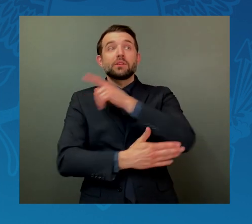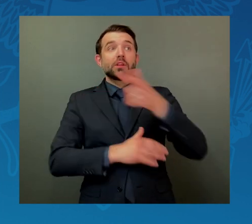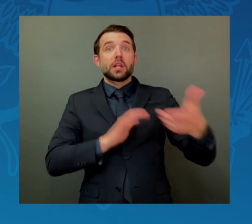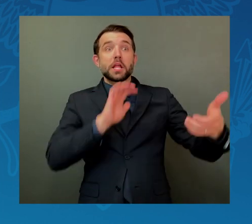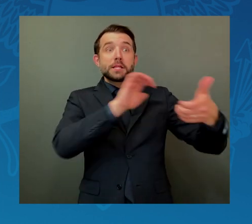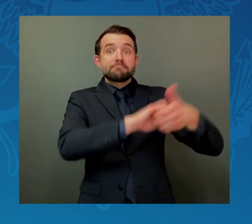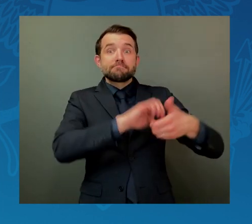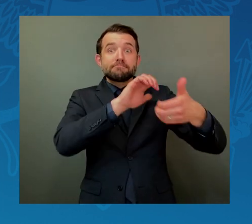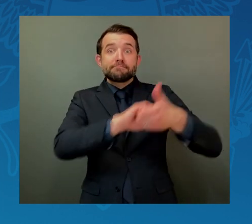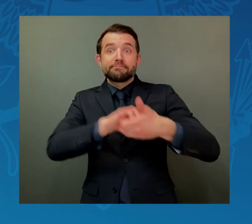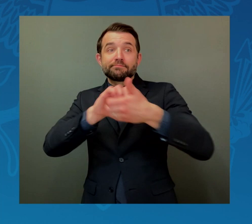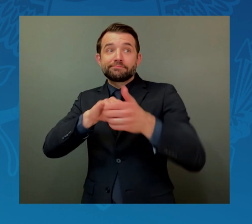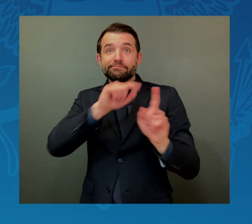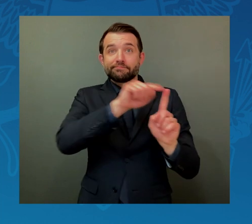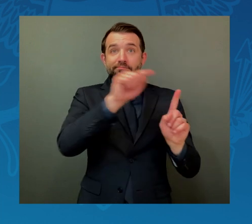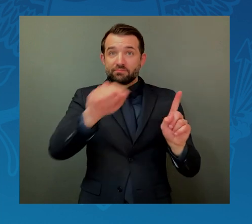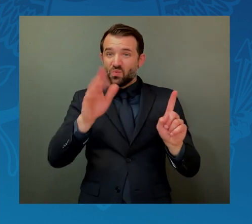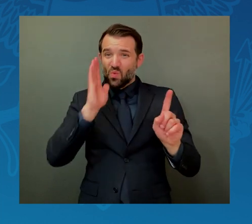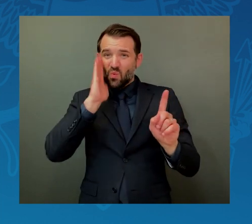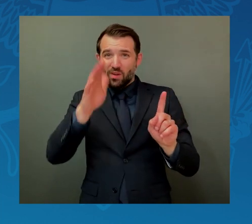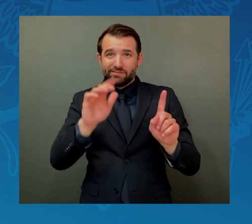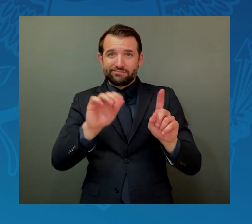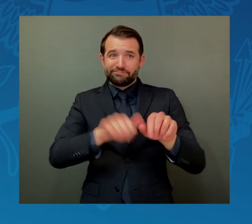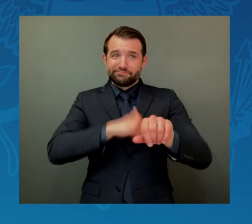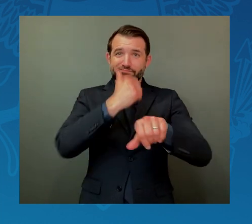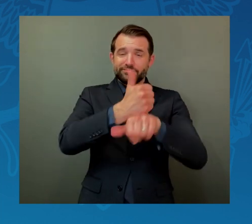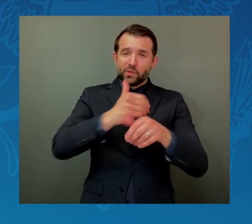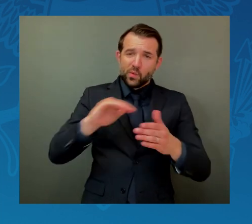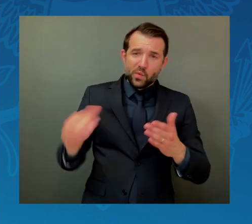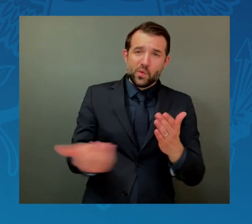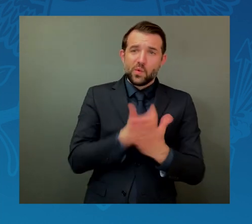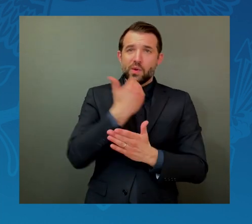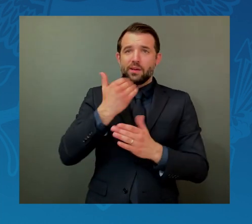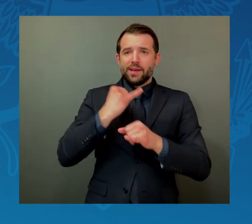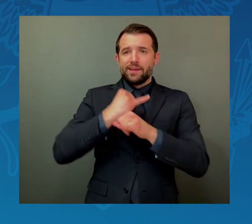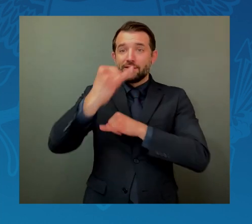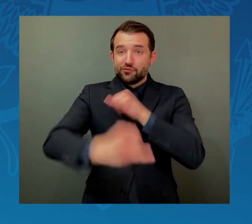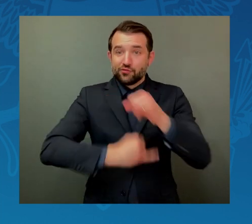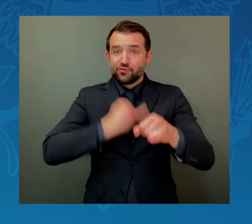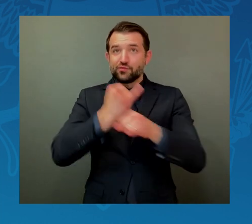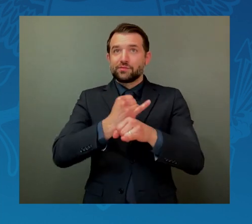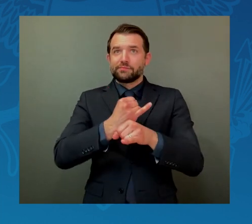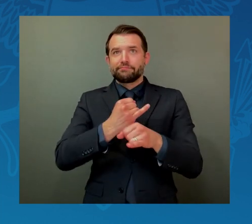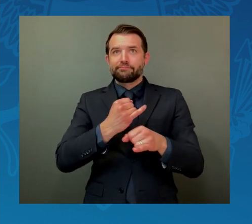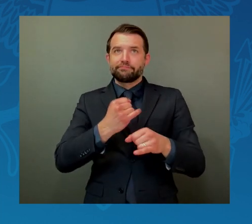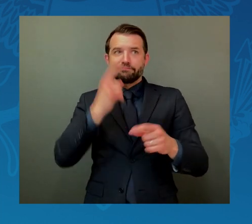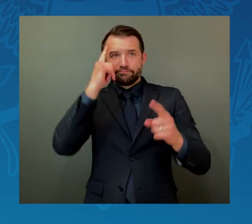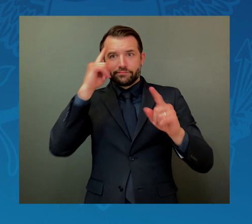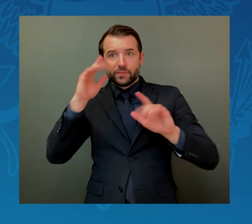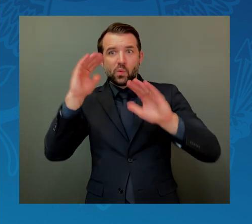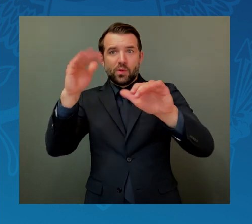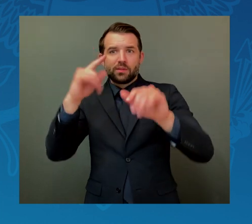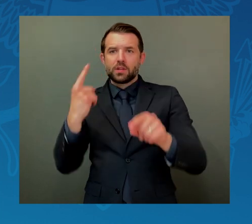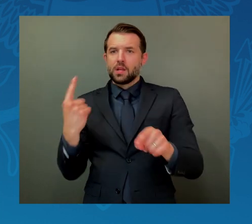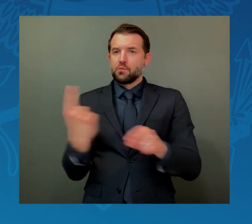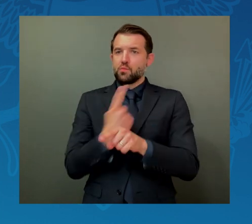as a new international norm for responsible behavior in space.